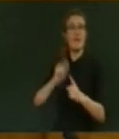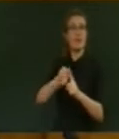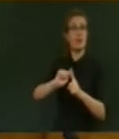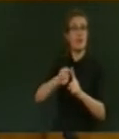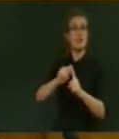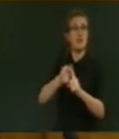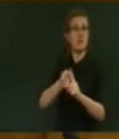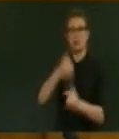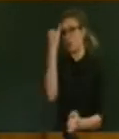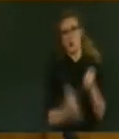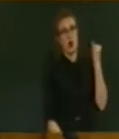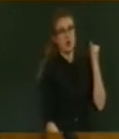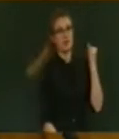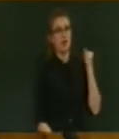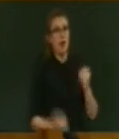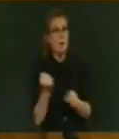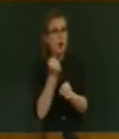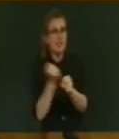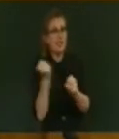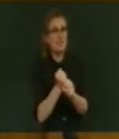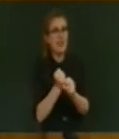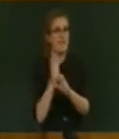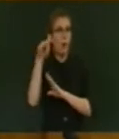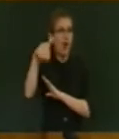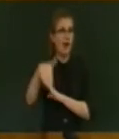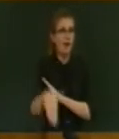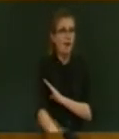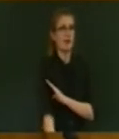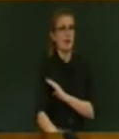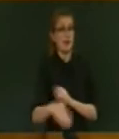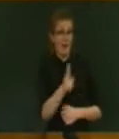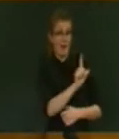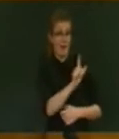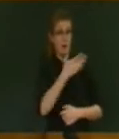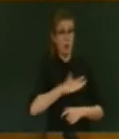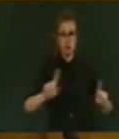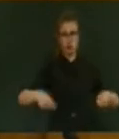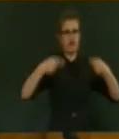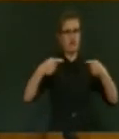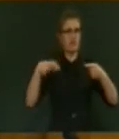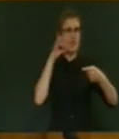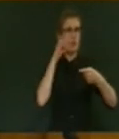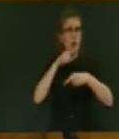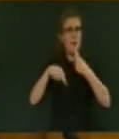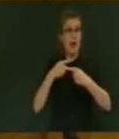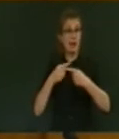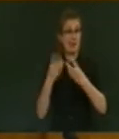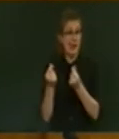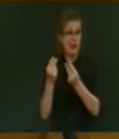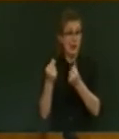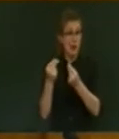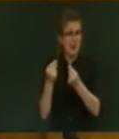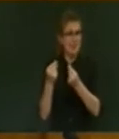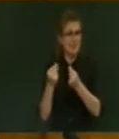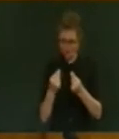was falling. Mr Speaker, if Labour want to go head to head with national on economic management, bring it